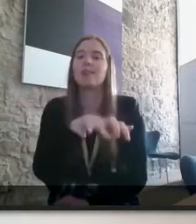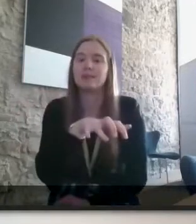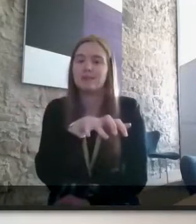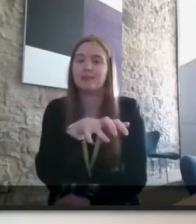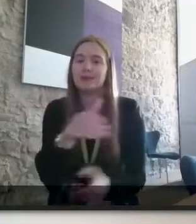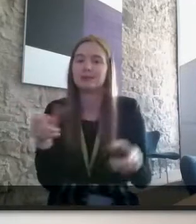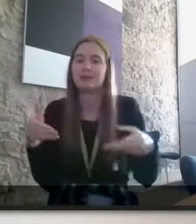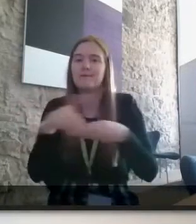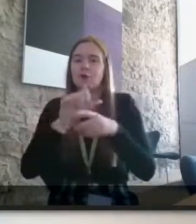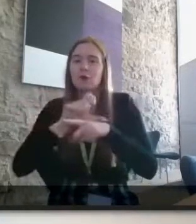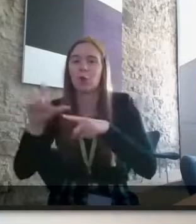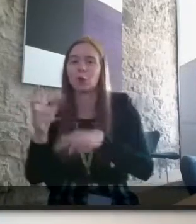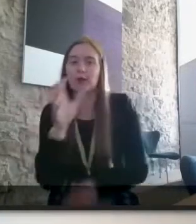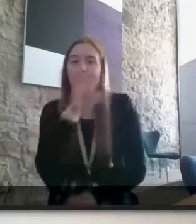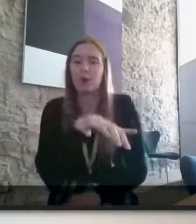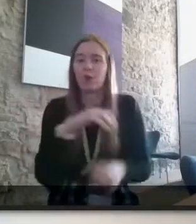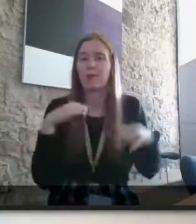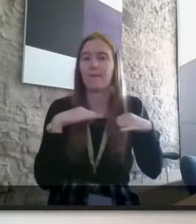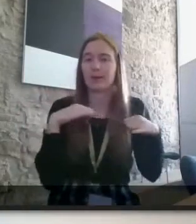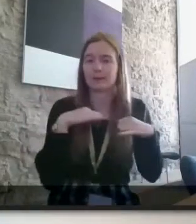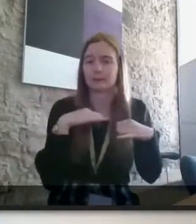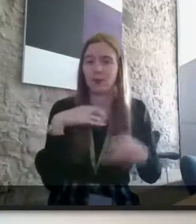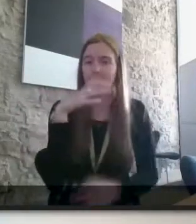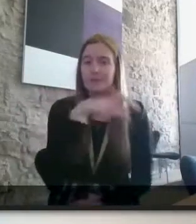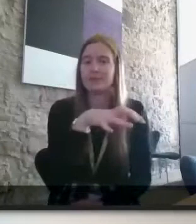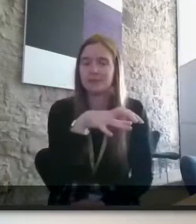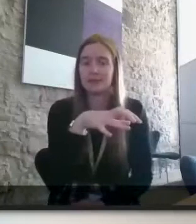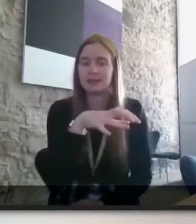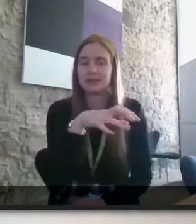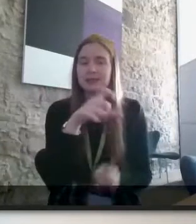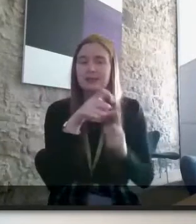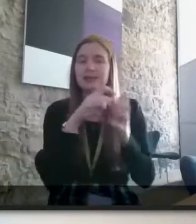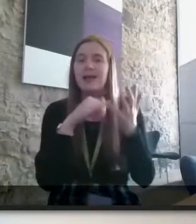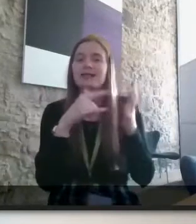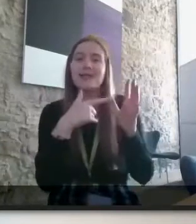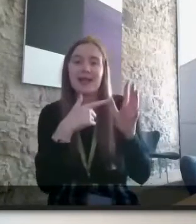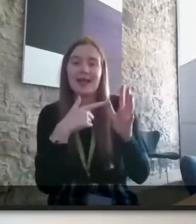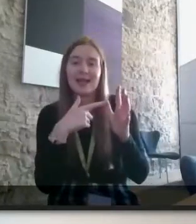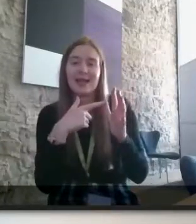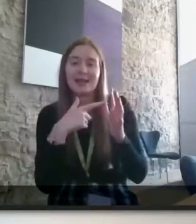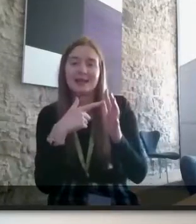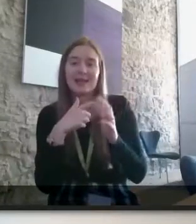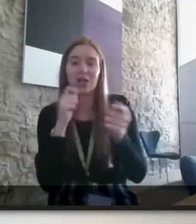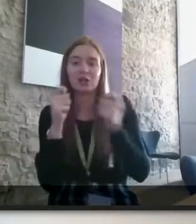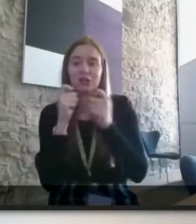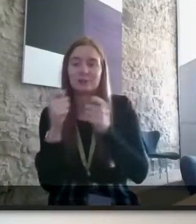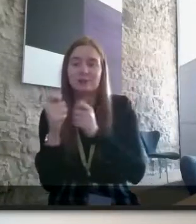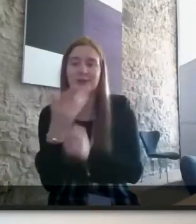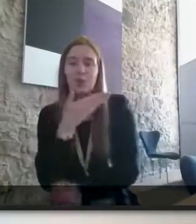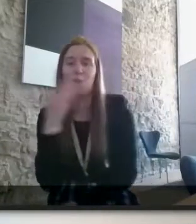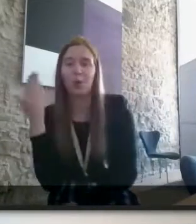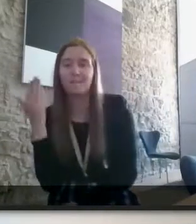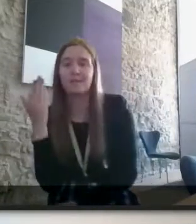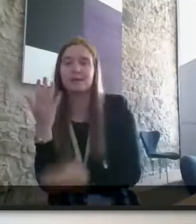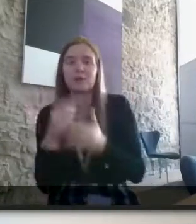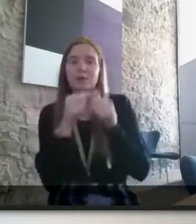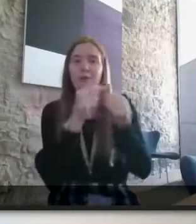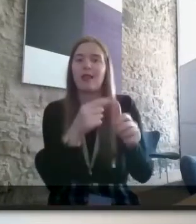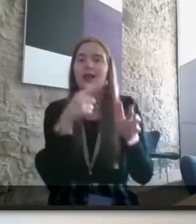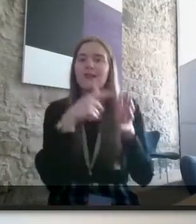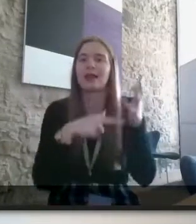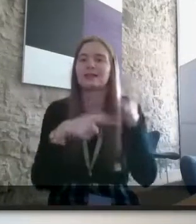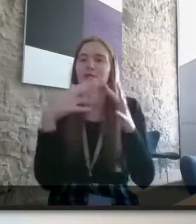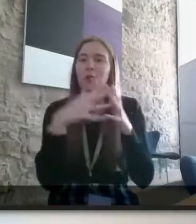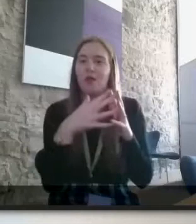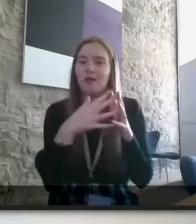um with an employer the dsa adjustments that she had vanished she had to apply to access to work adjustments she